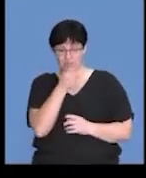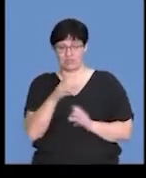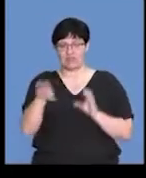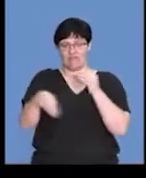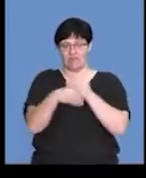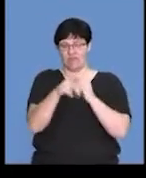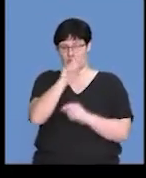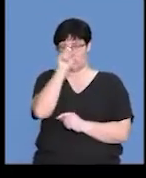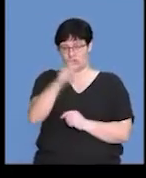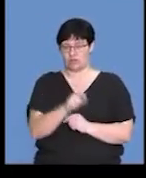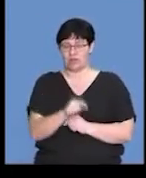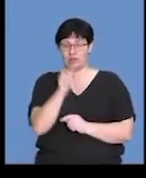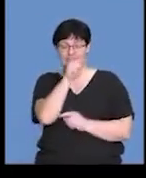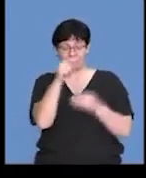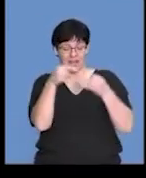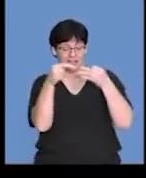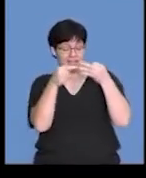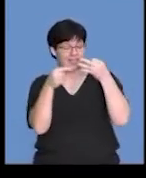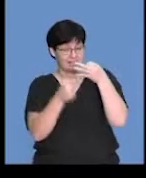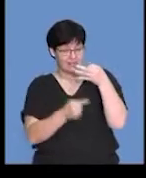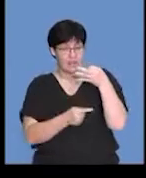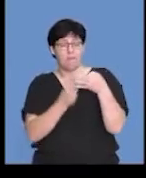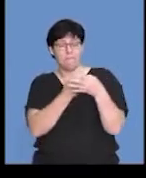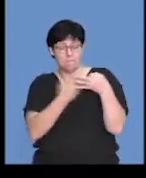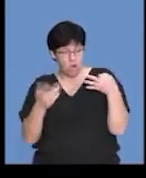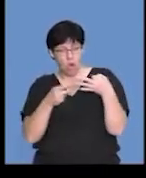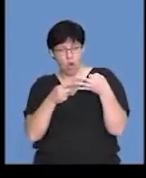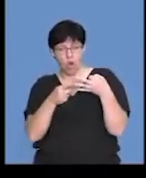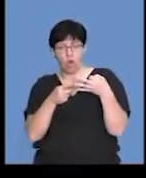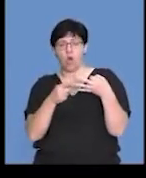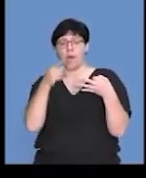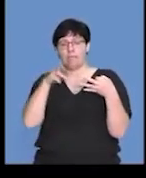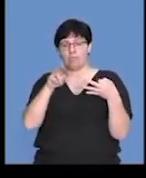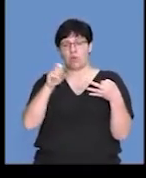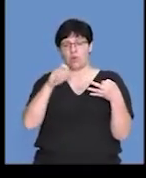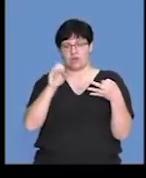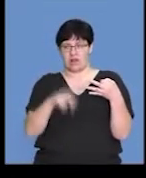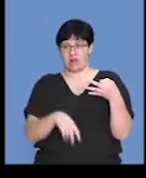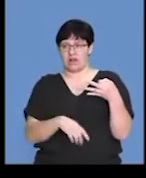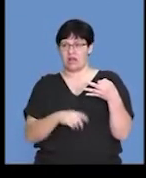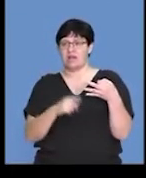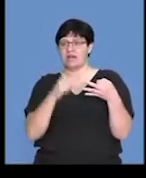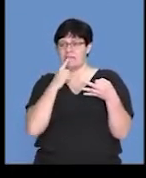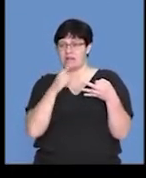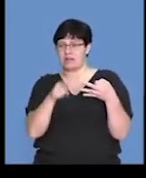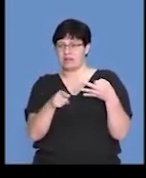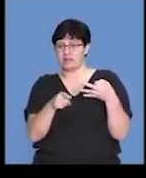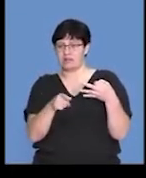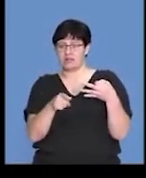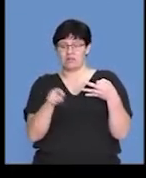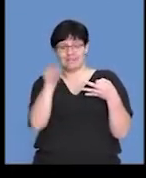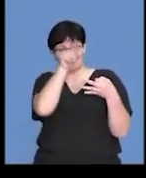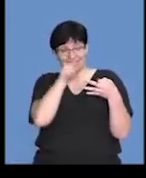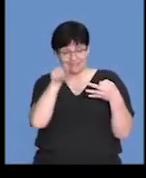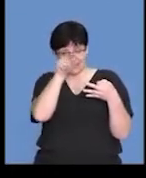this question. So which one of the following bird species is most likely precocial? And the idea behind being precocial is that we need to look